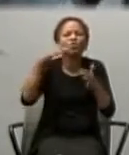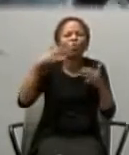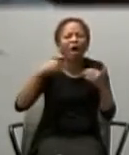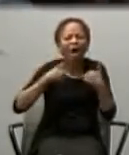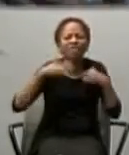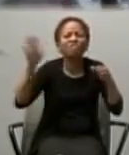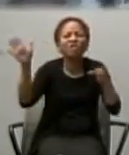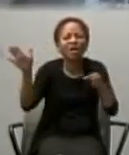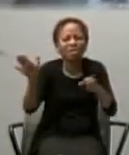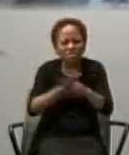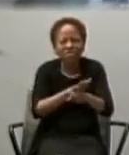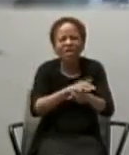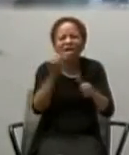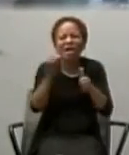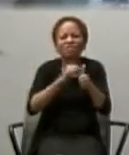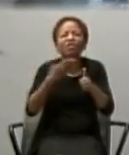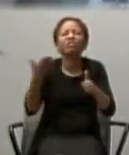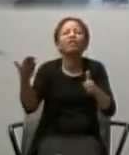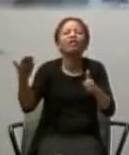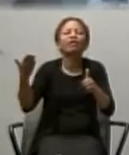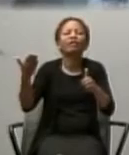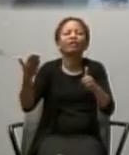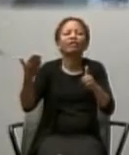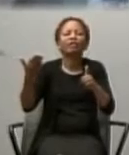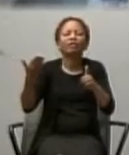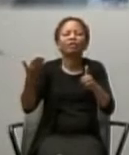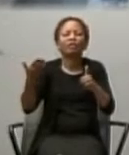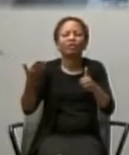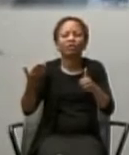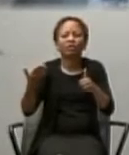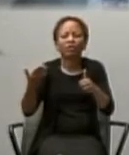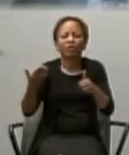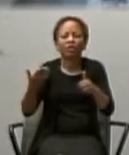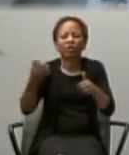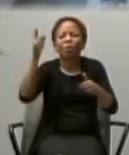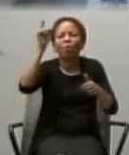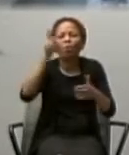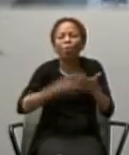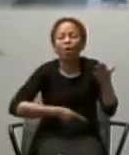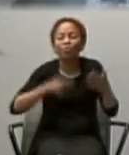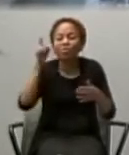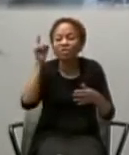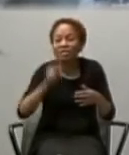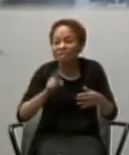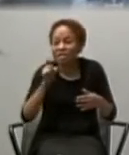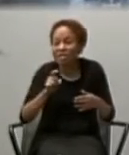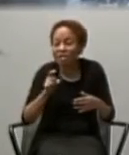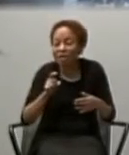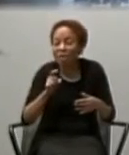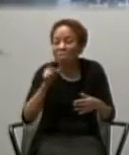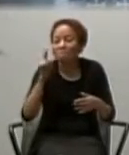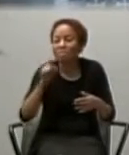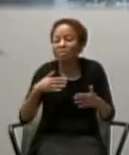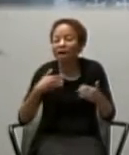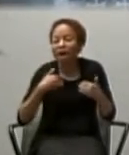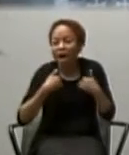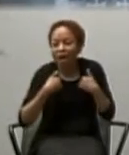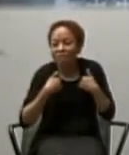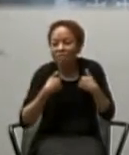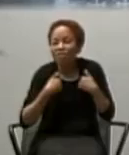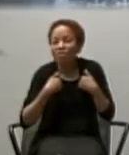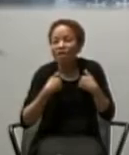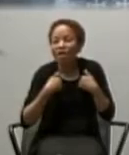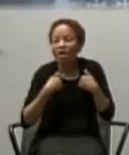And the thing, if we call it a thing, that we need for the journey, is nothing else but the Christian